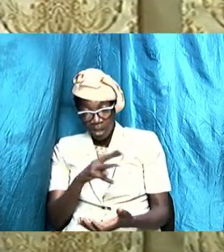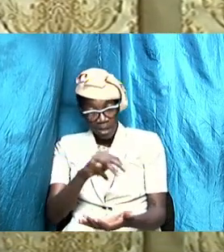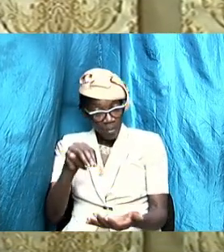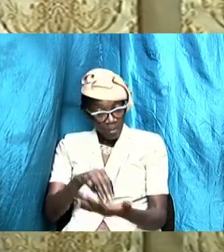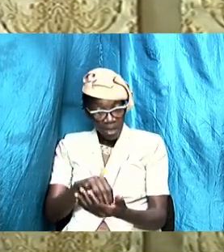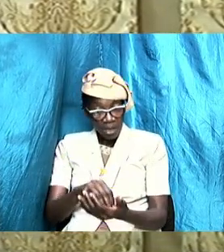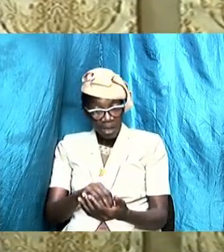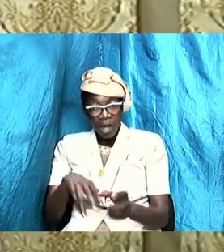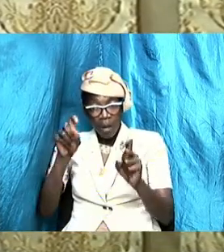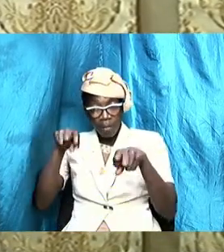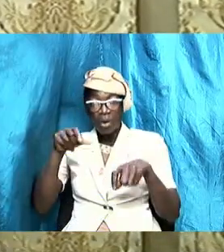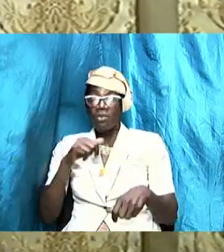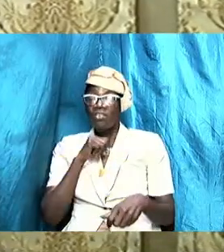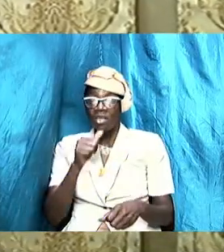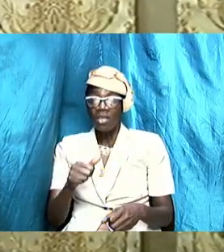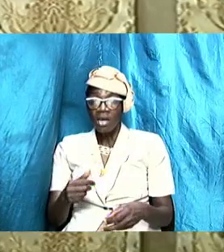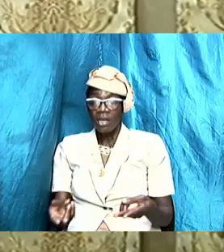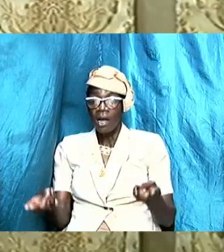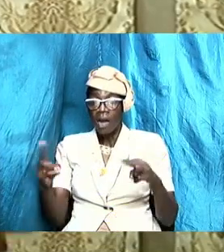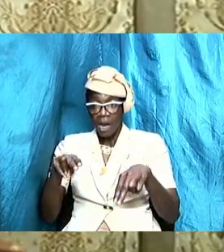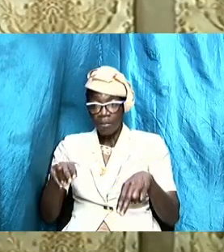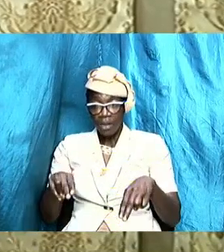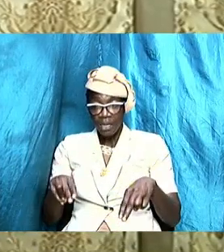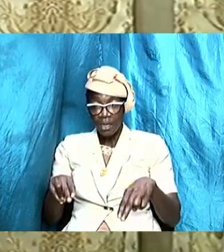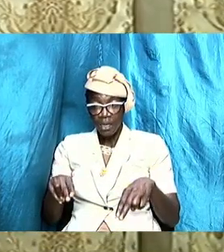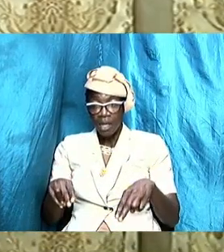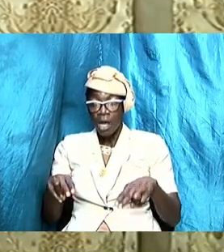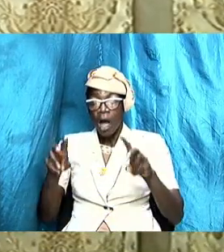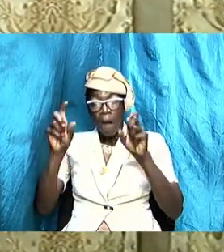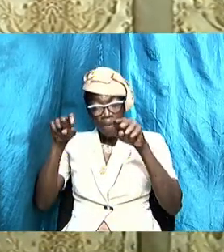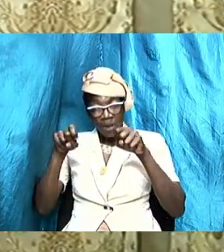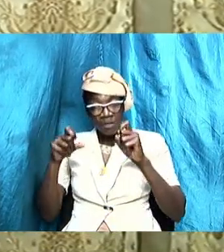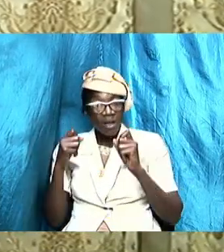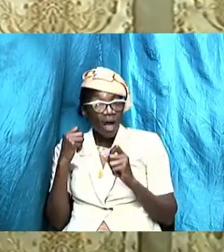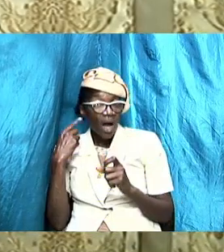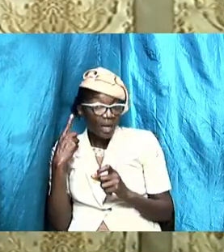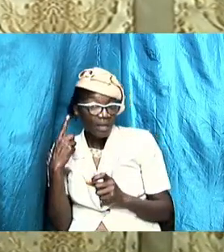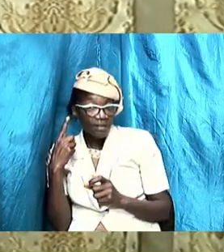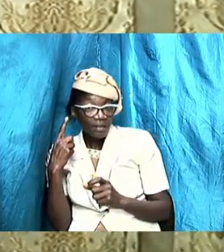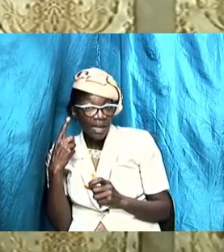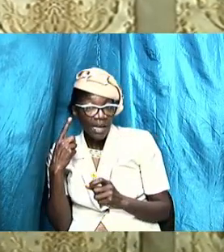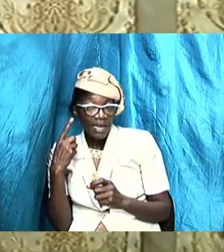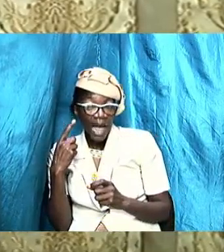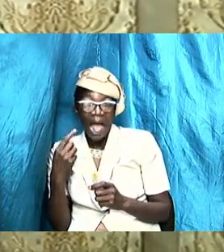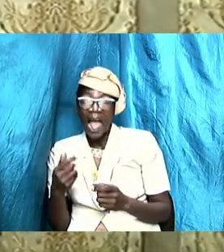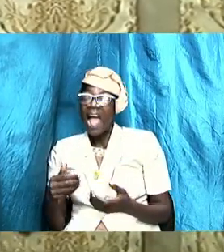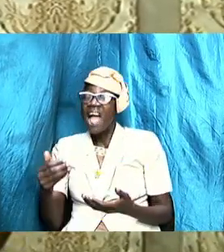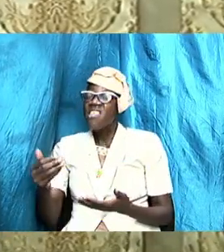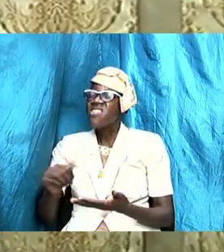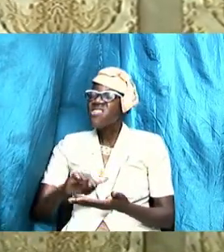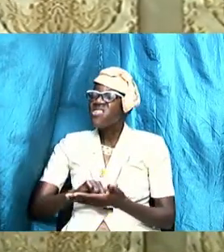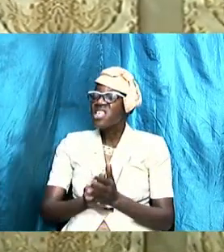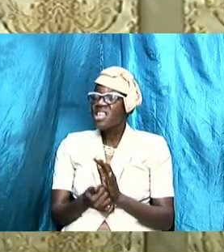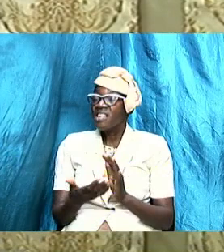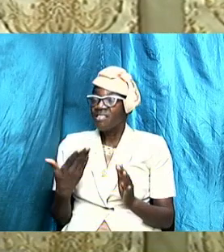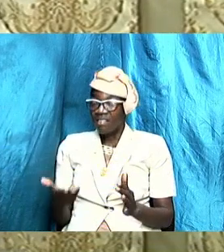happen and we must at this point understand that these things introduce tension